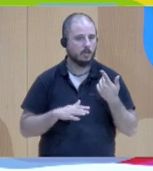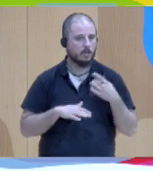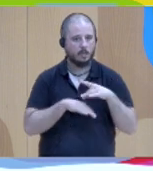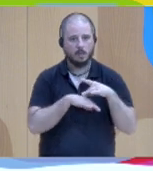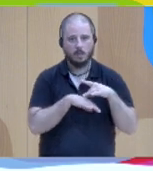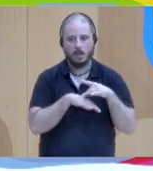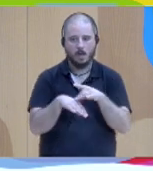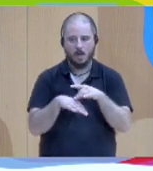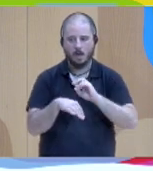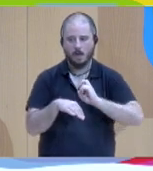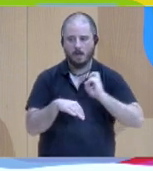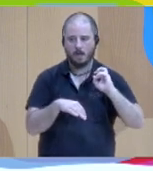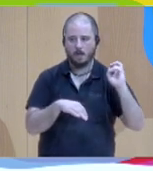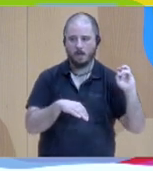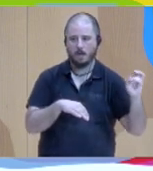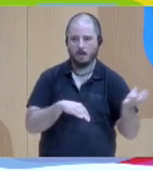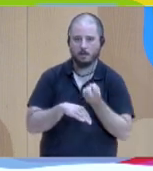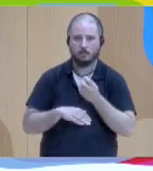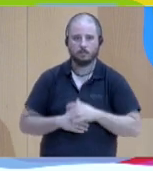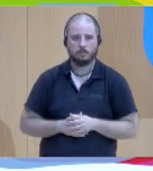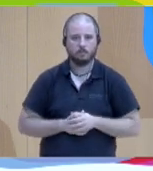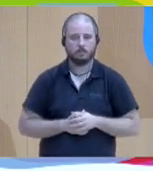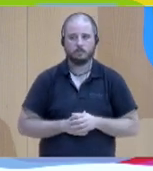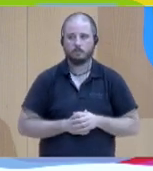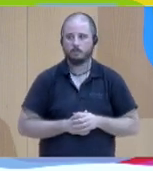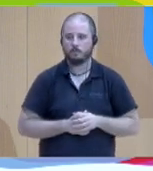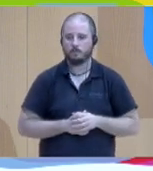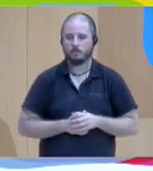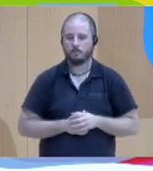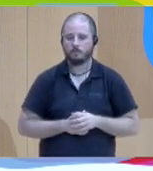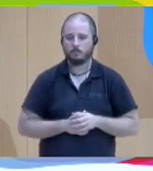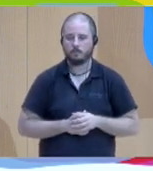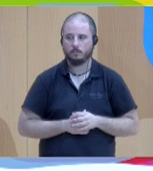and this is I have been following making research on